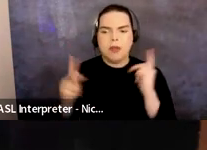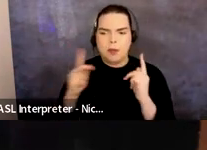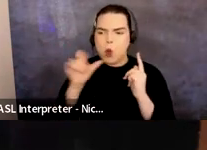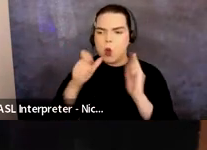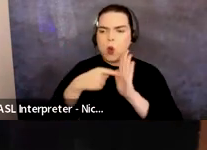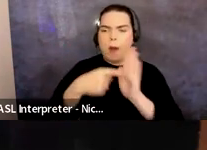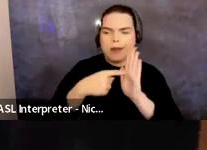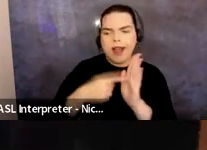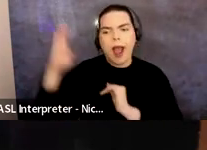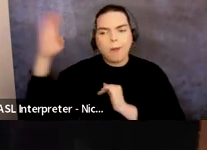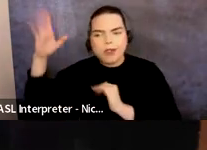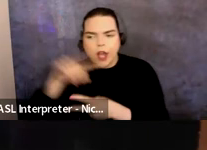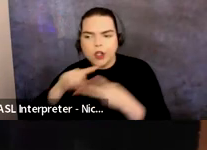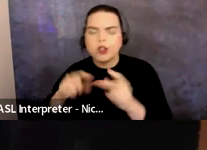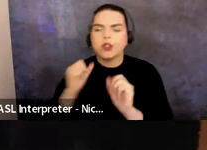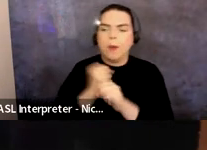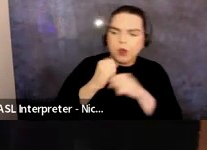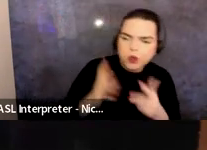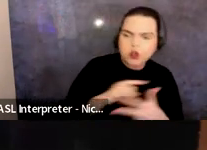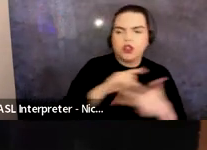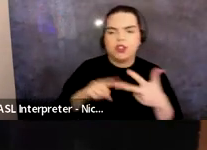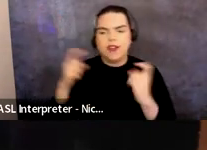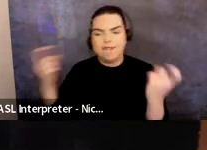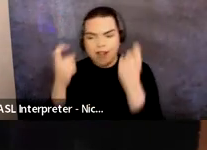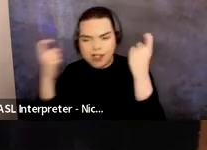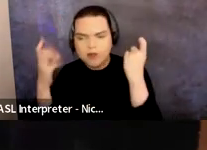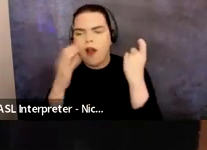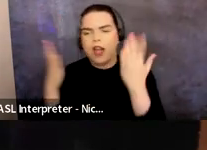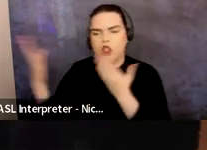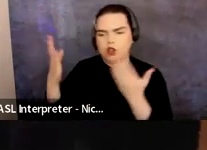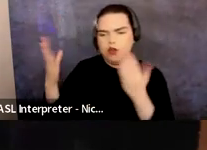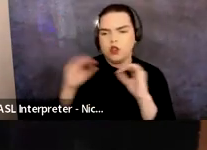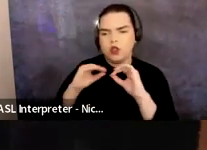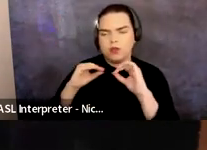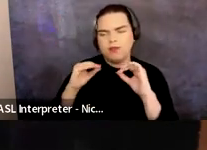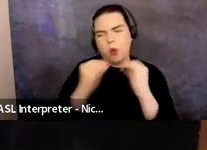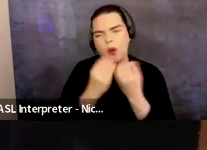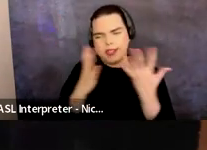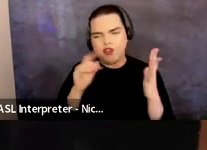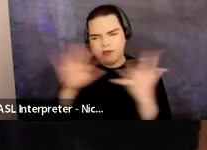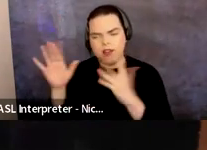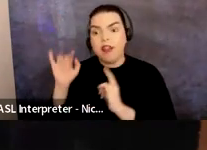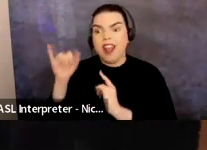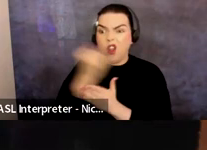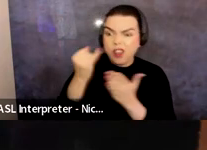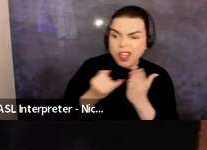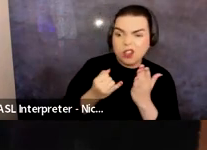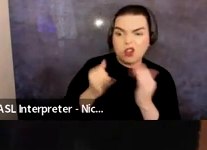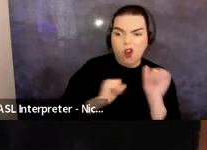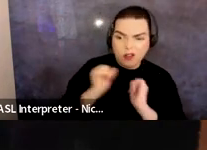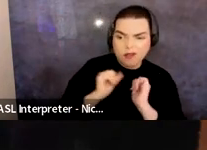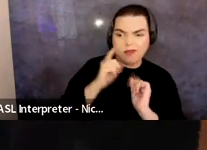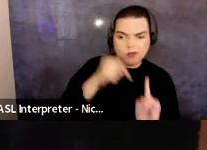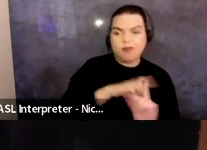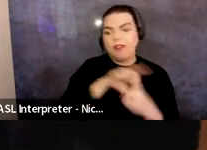presenters, producing theaters, festivals, and service organizations. They are theater artists, they are scholars, community leaders,